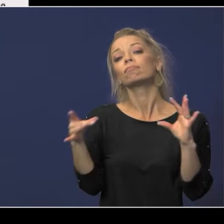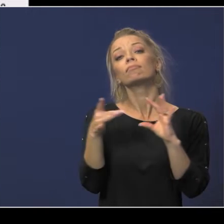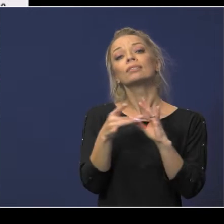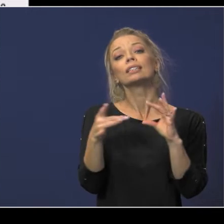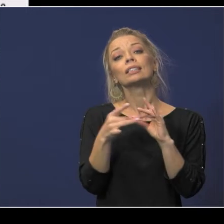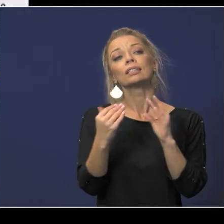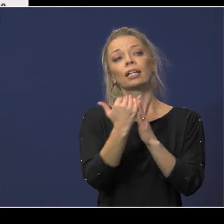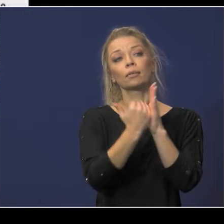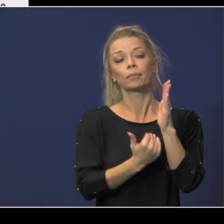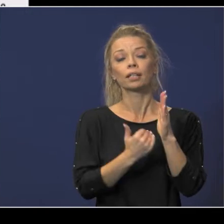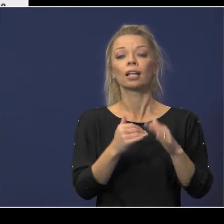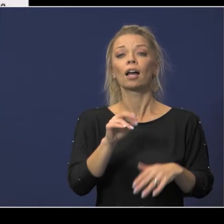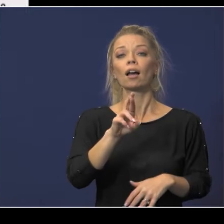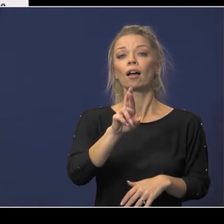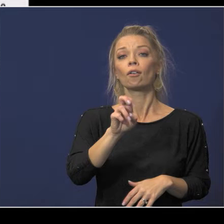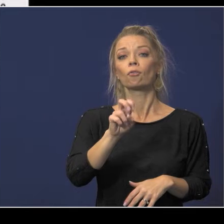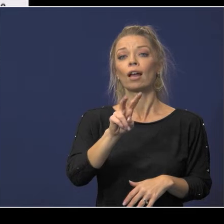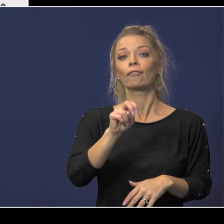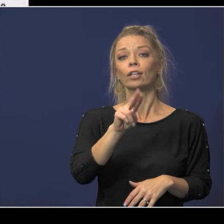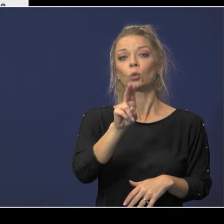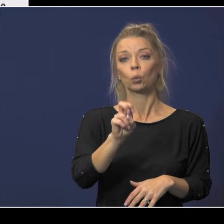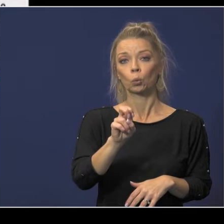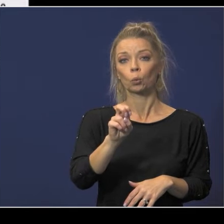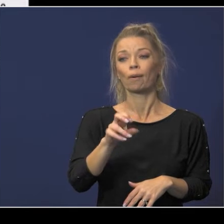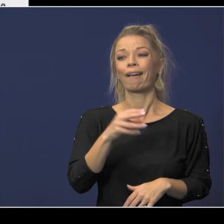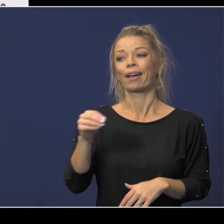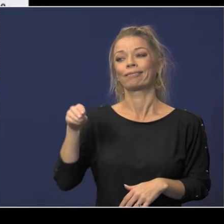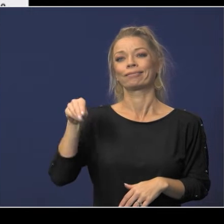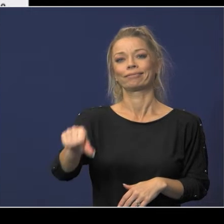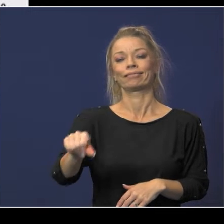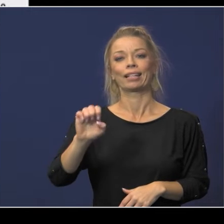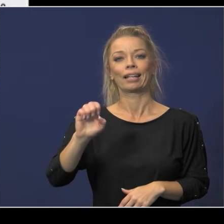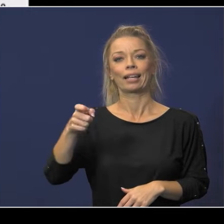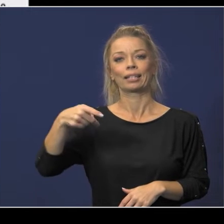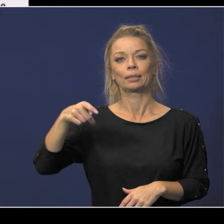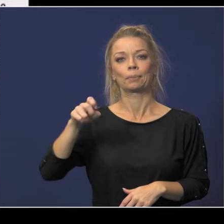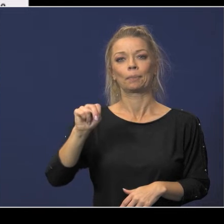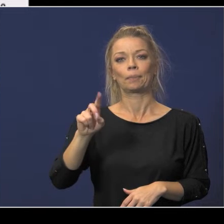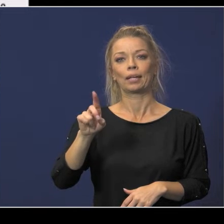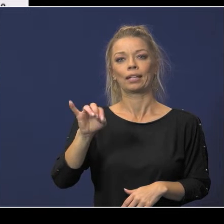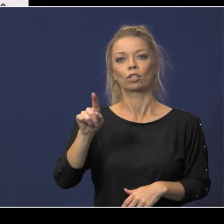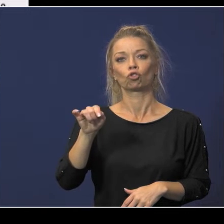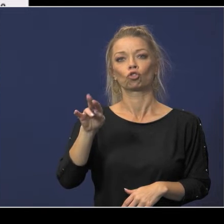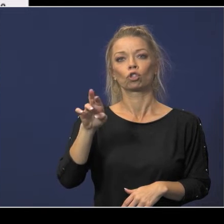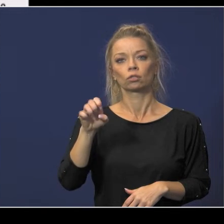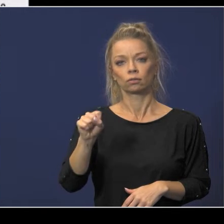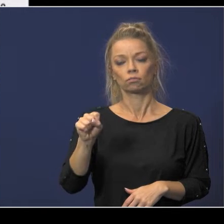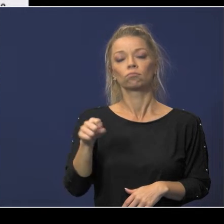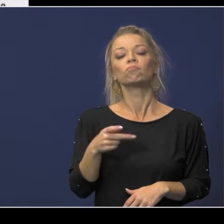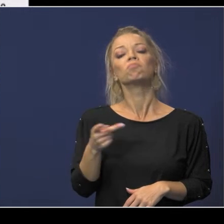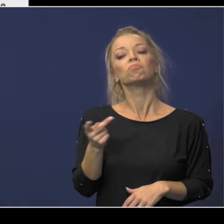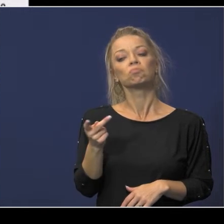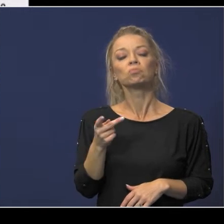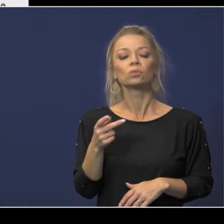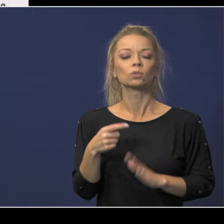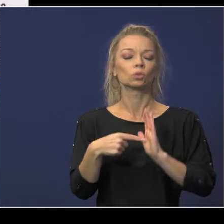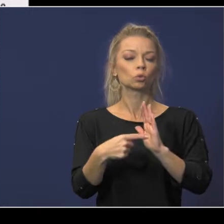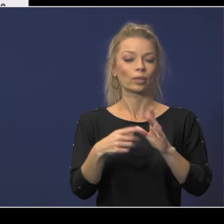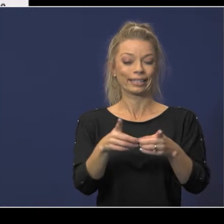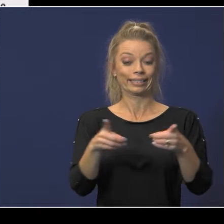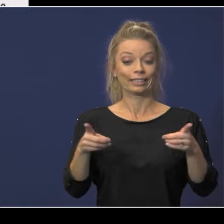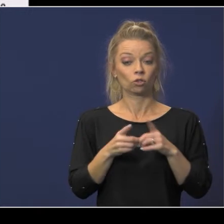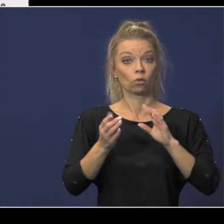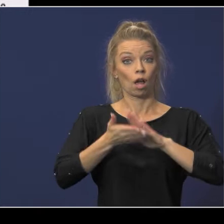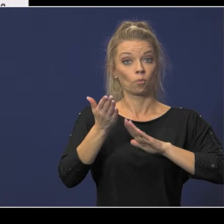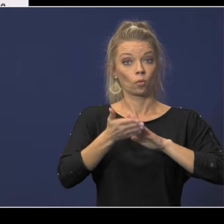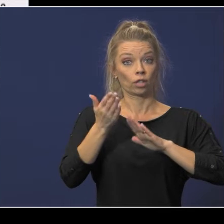revenues and expenditures and changes in fund balance and this reflects the district's operations during the fiscal year and